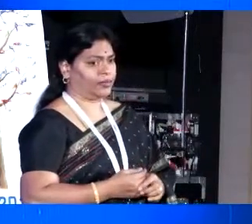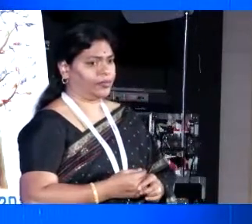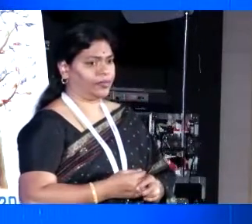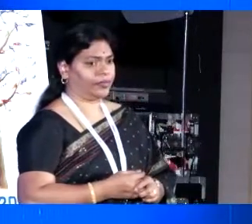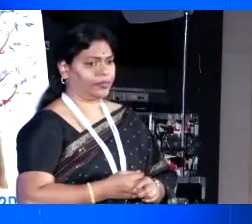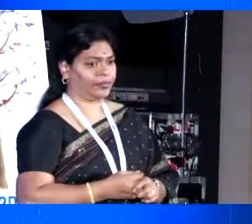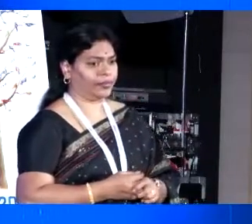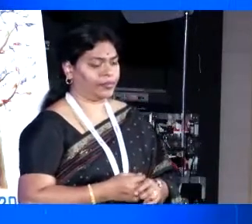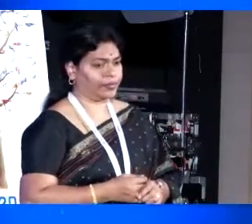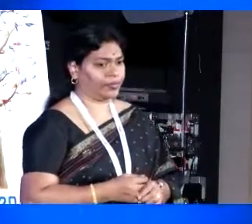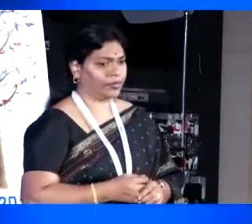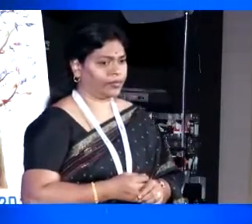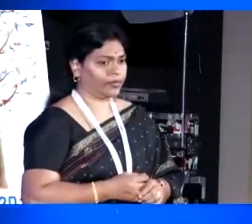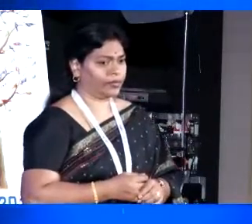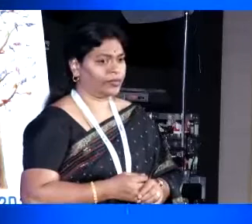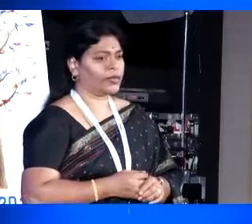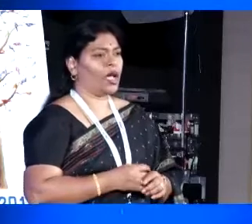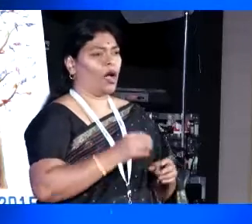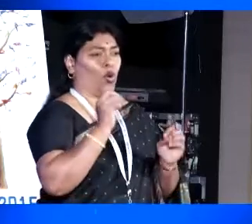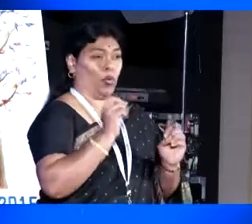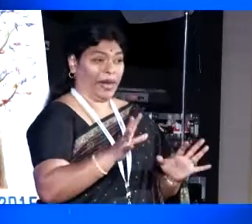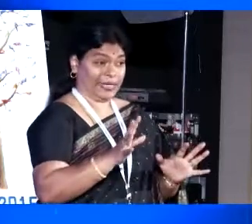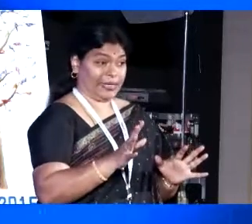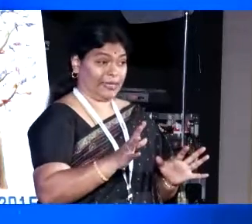Poverty. Hopelessness. Poverty. Hopelessness.